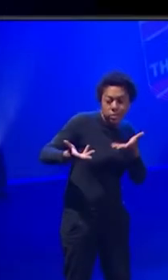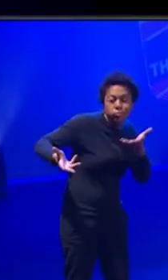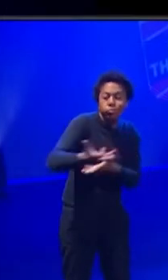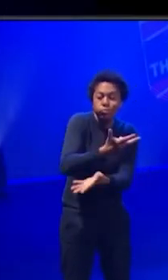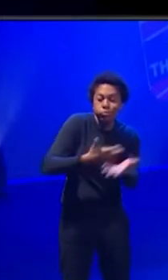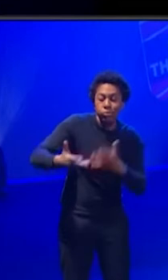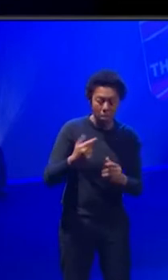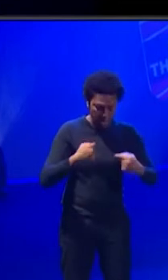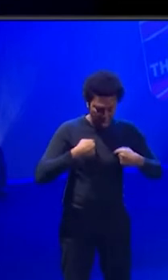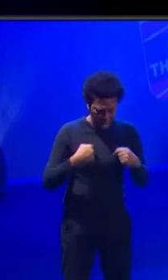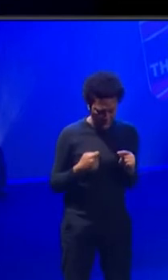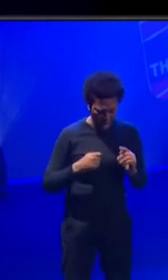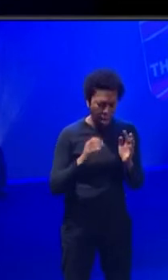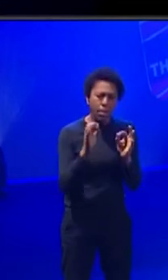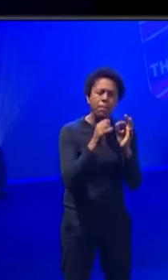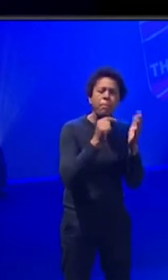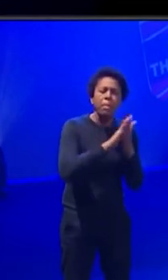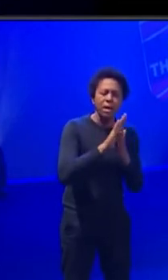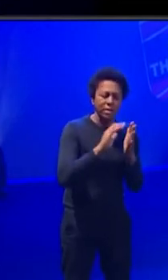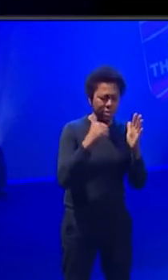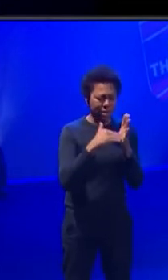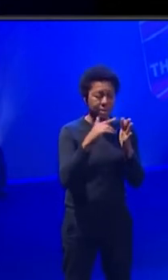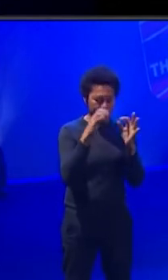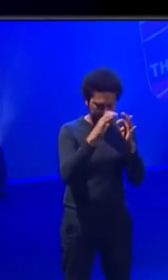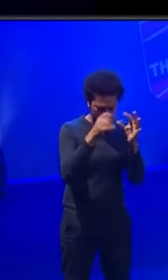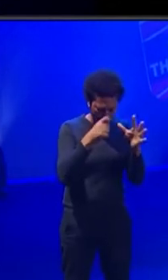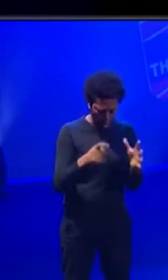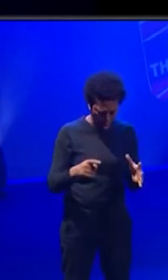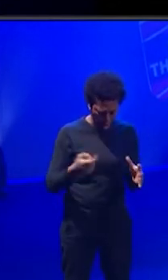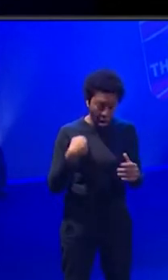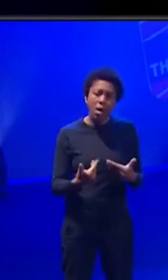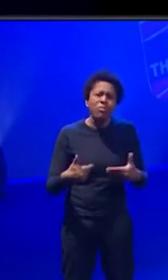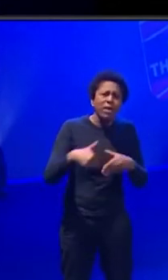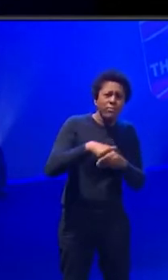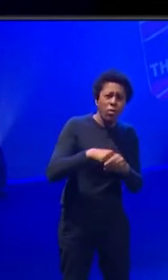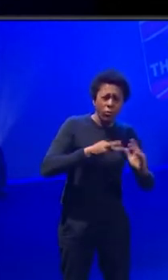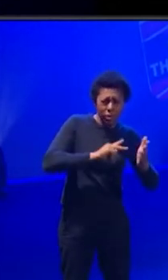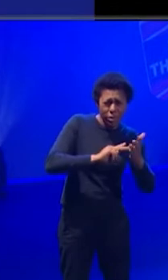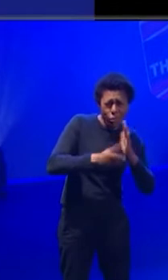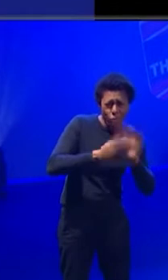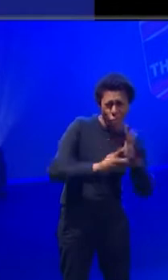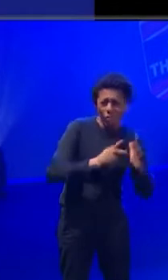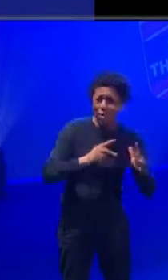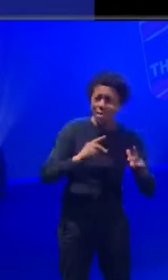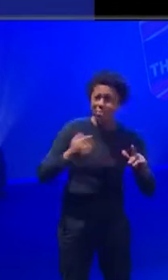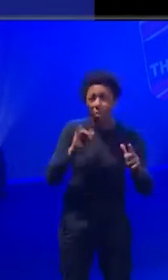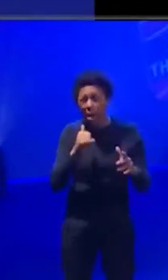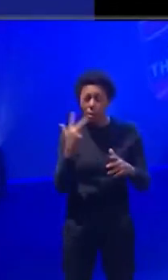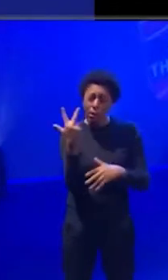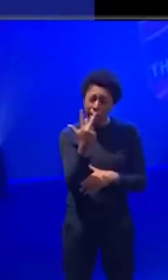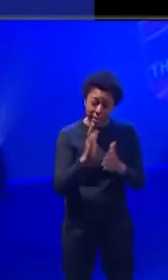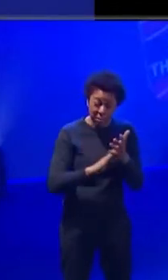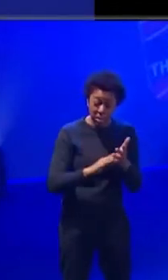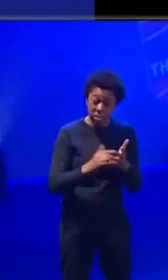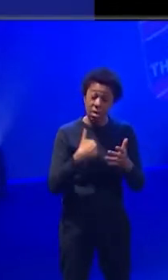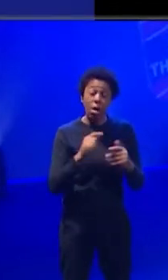name is Vat Seba and I'm part of the Mousetrap Youth Forum. I've been part of the Youth Forum for about a year and a half now. I'm currently on a gap year,